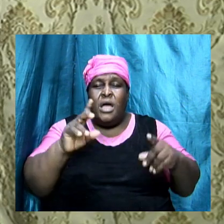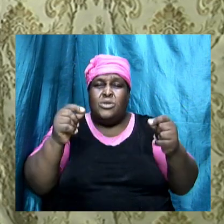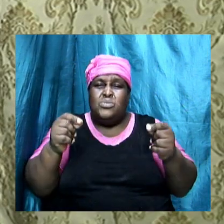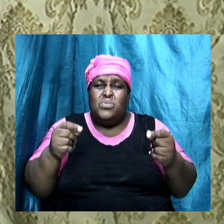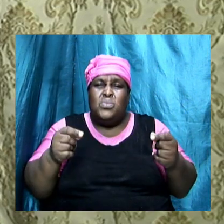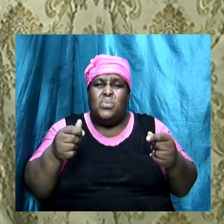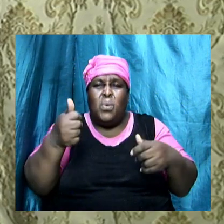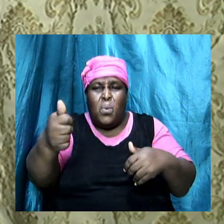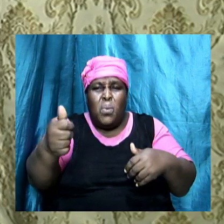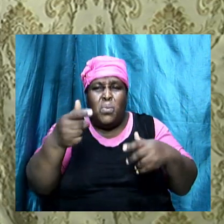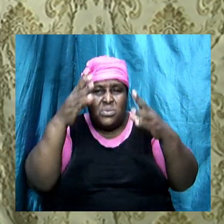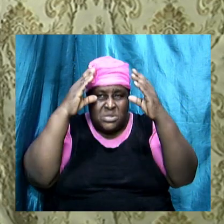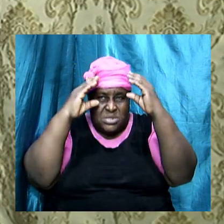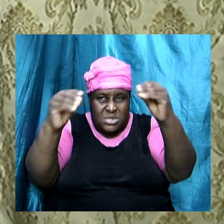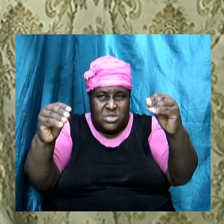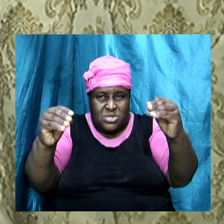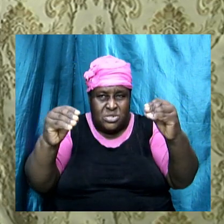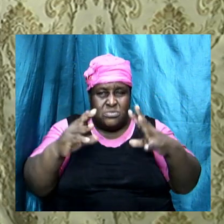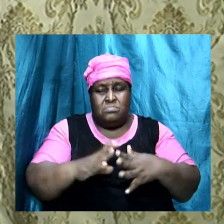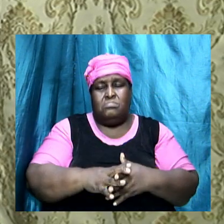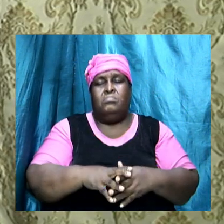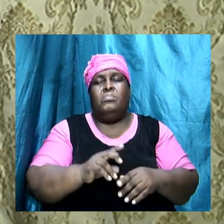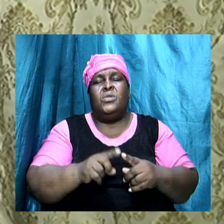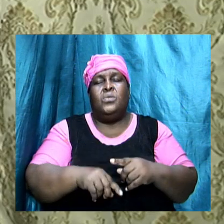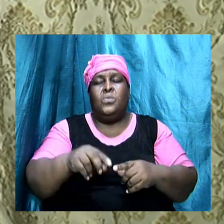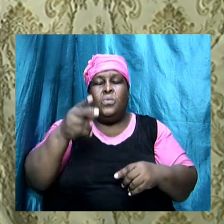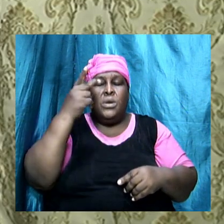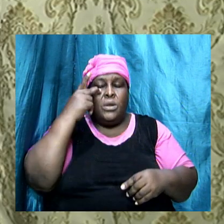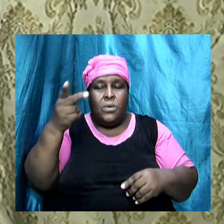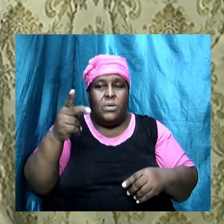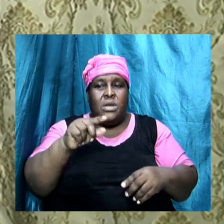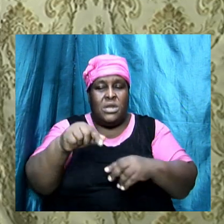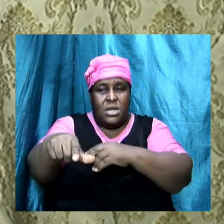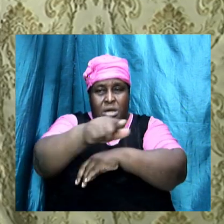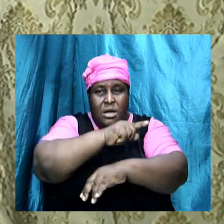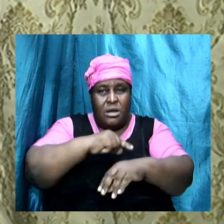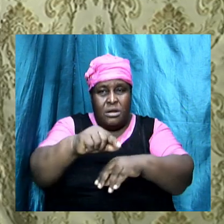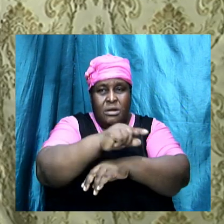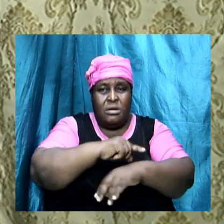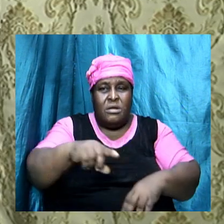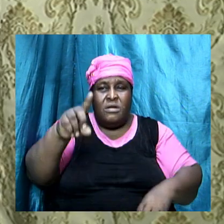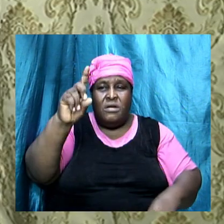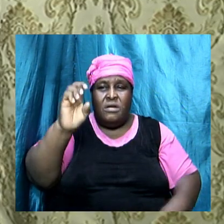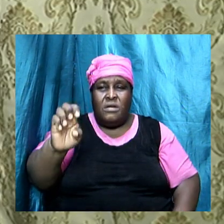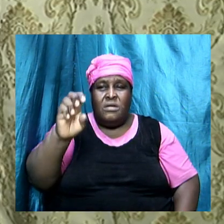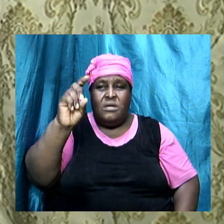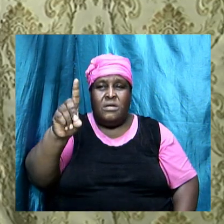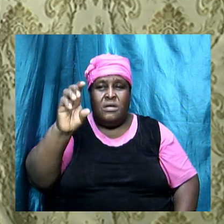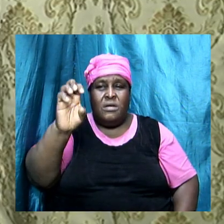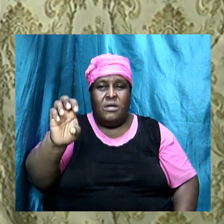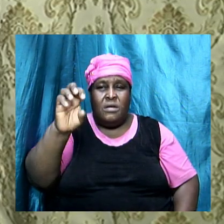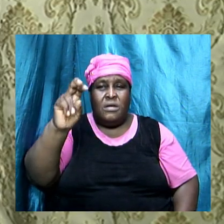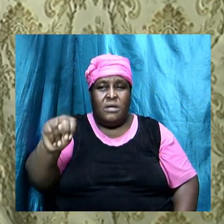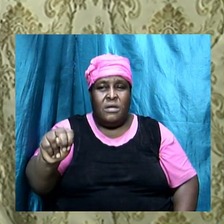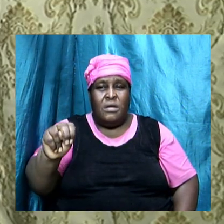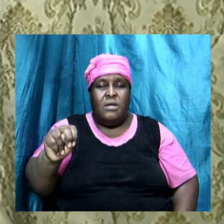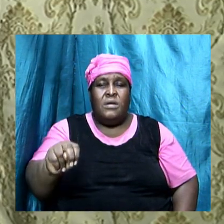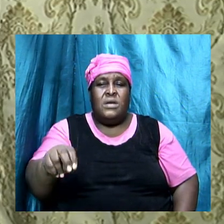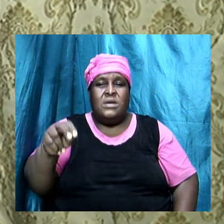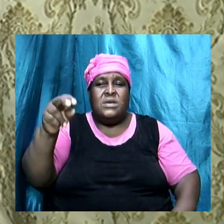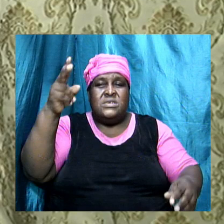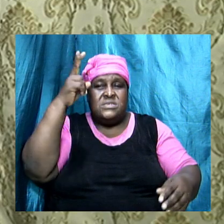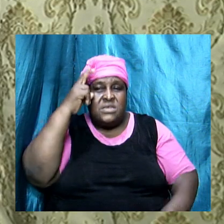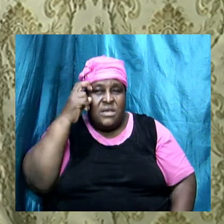Their teaching. When we look in the Garden of Eden, Eve encountered a Satan himself, the